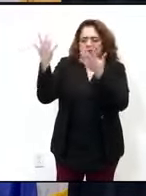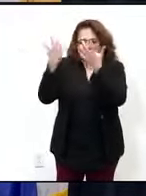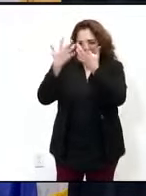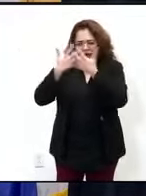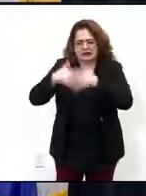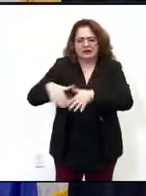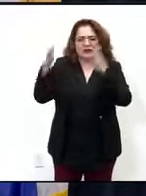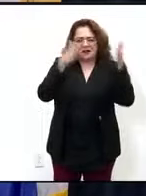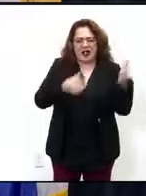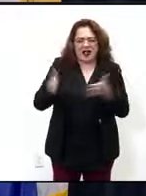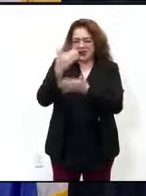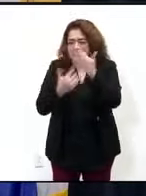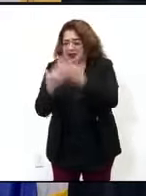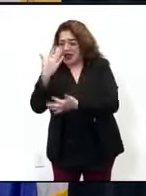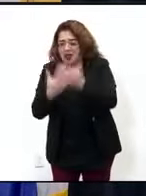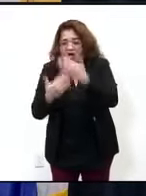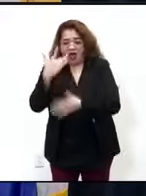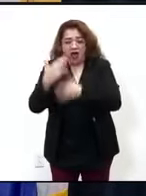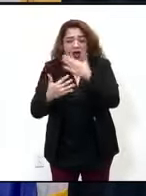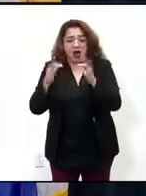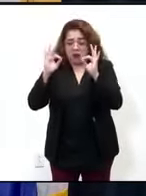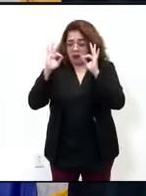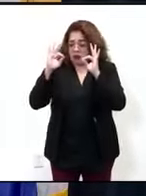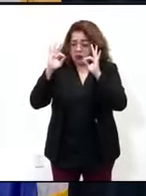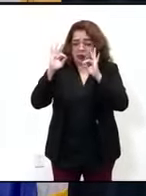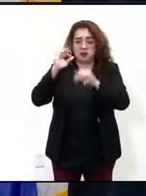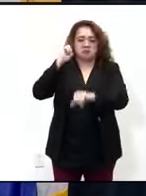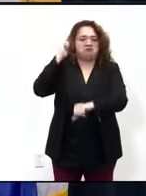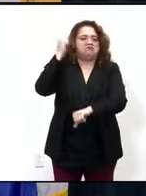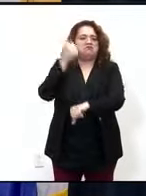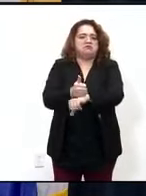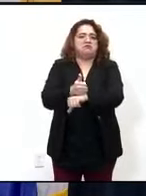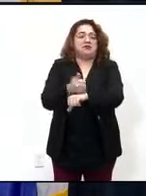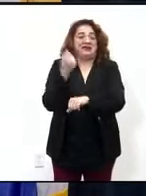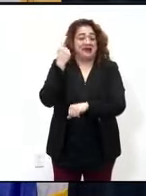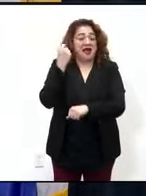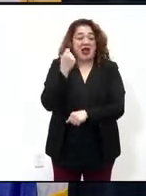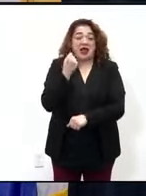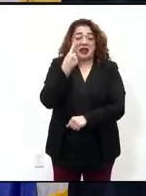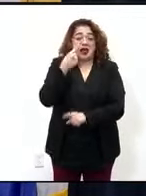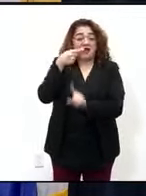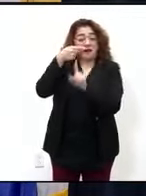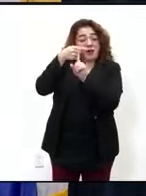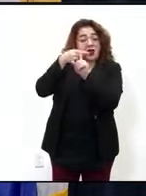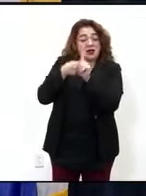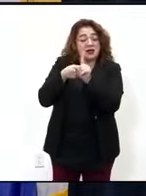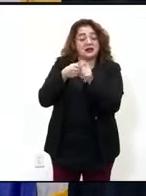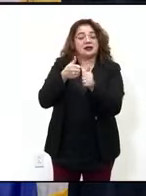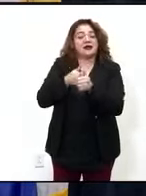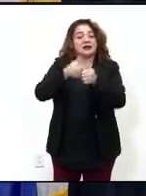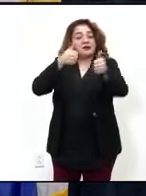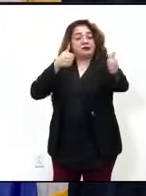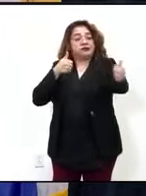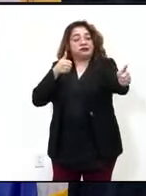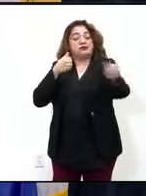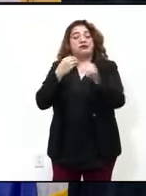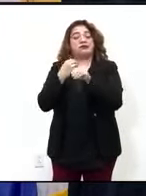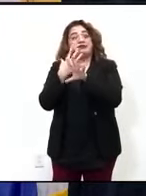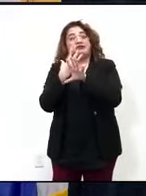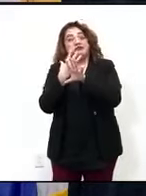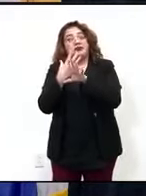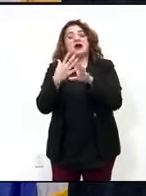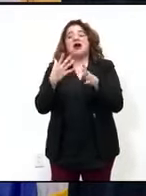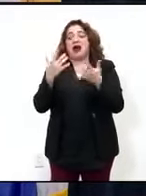questions, and have helped us to get to this place where after 11 months of almost exclusively distance learning we are thinking about